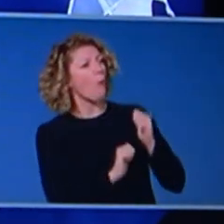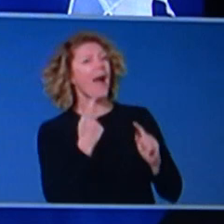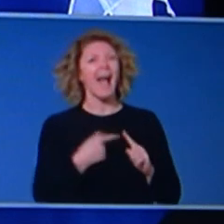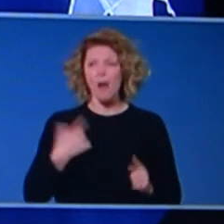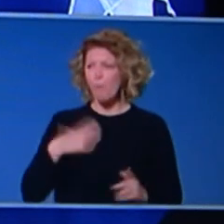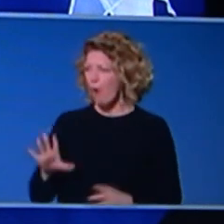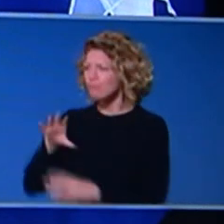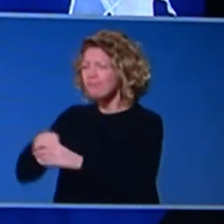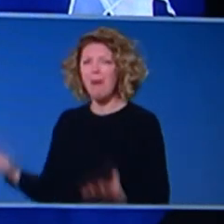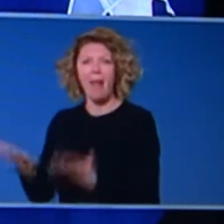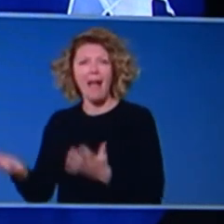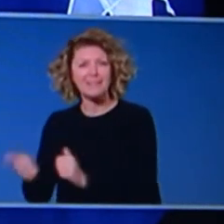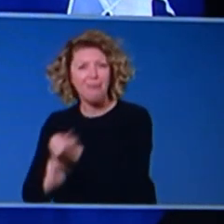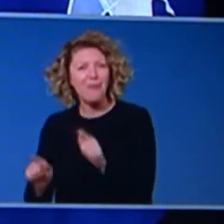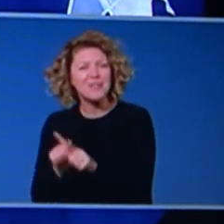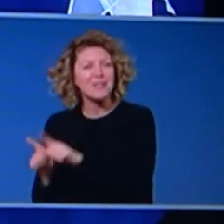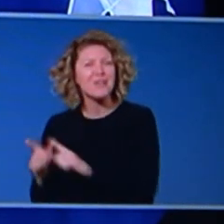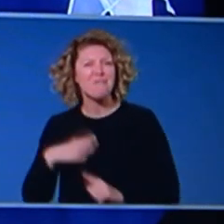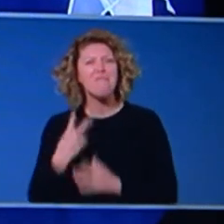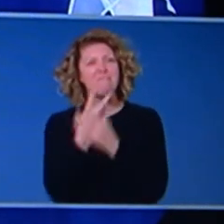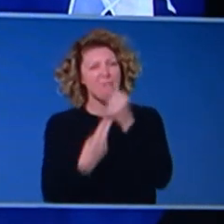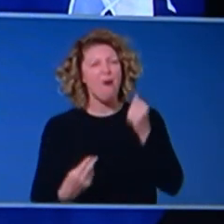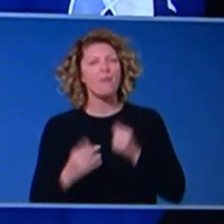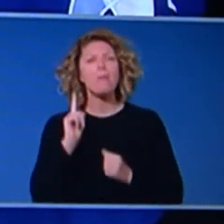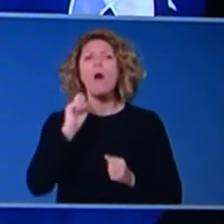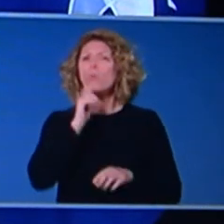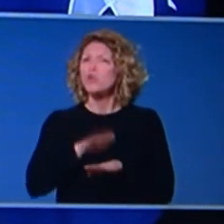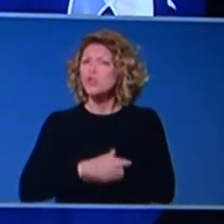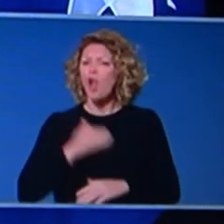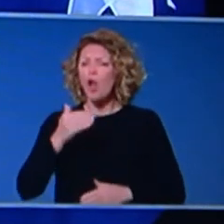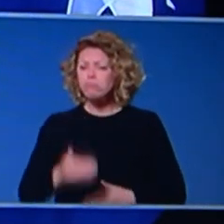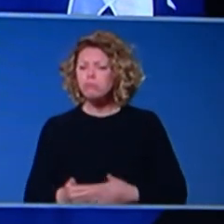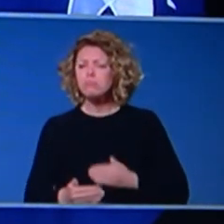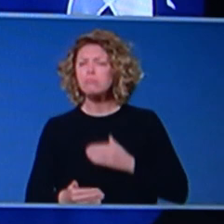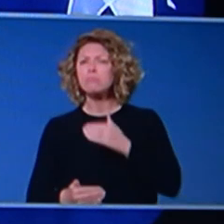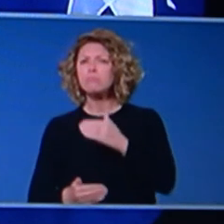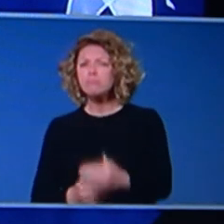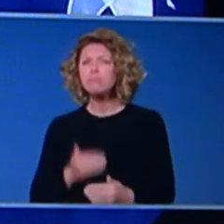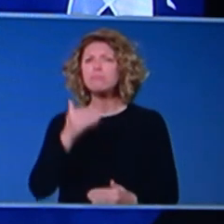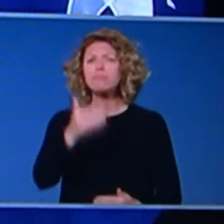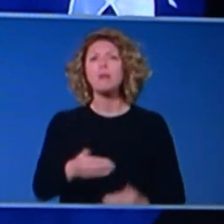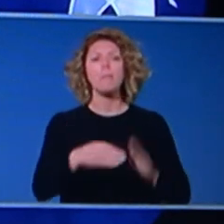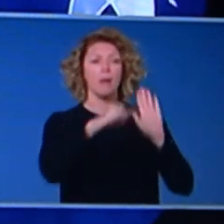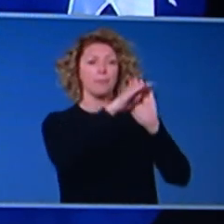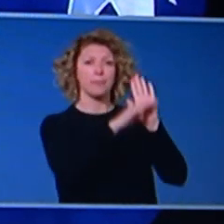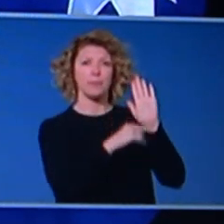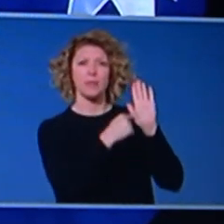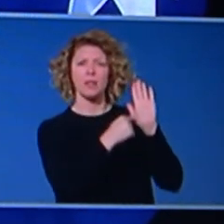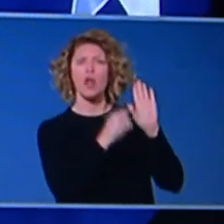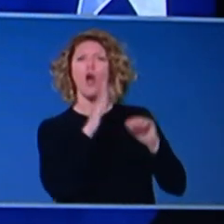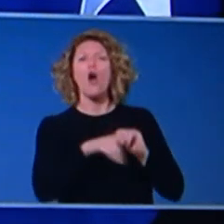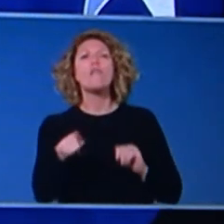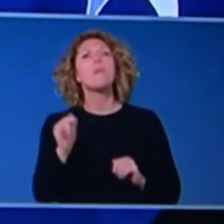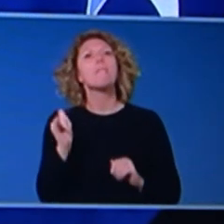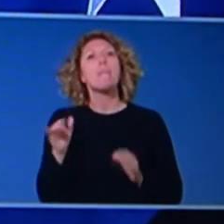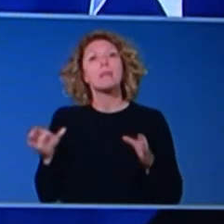in those participation exercises. But that will be done in a staged manner. Um, the principles talk about an initial, uh, phase of